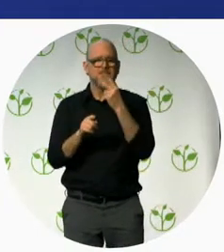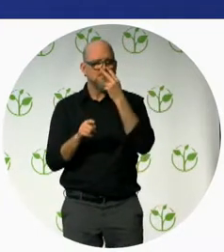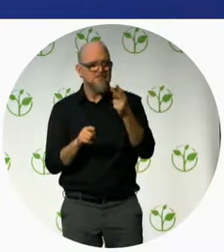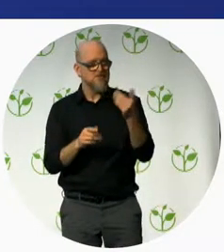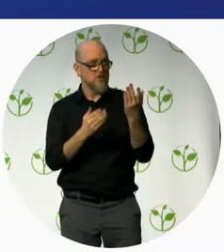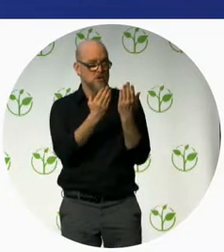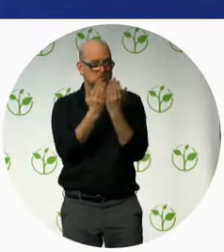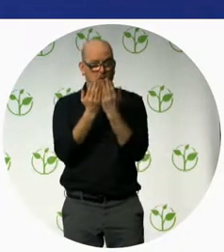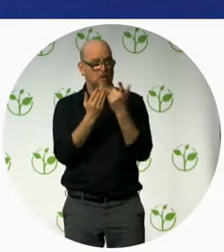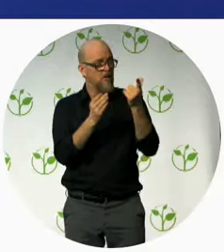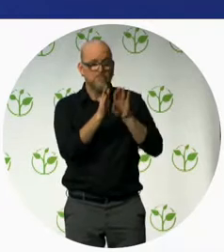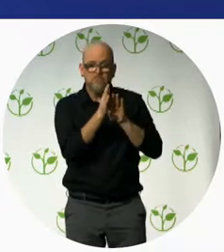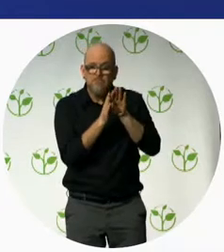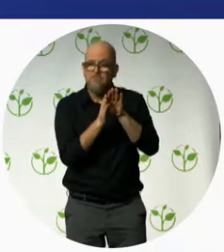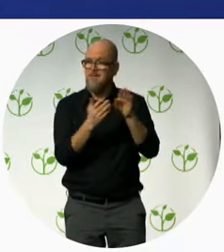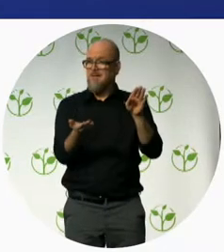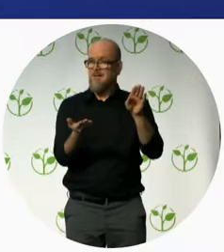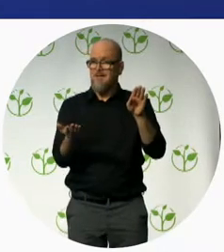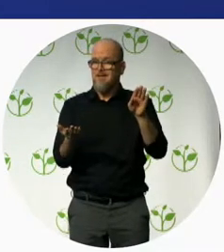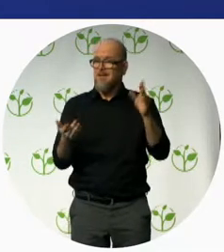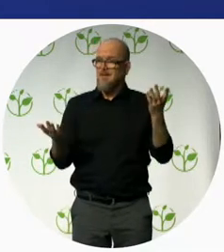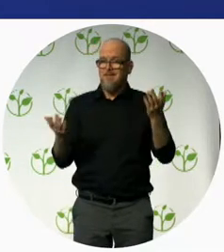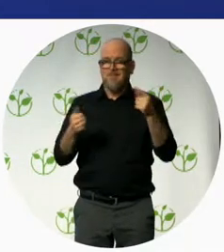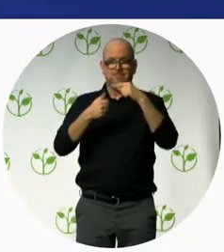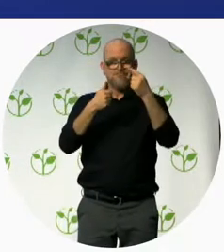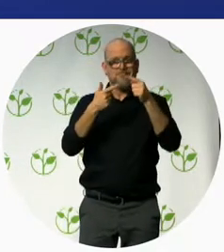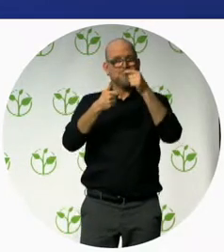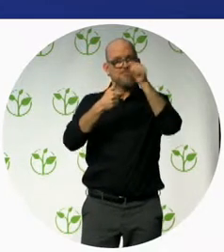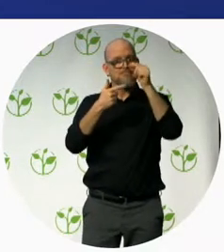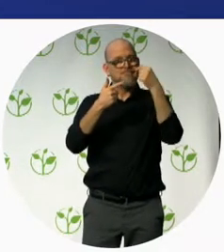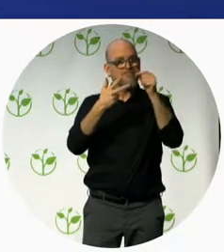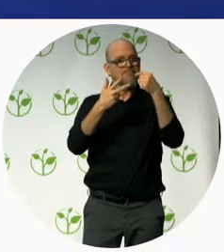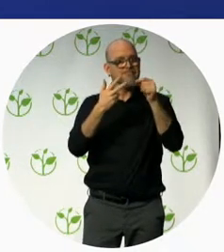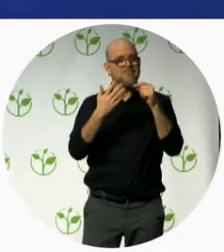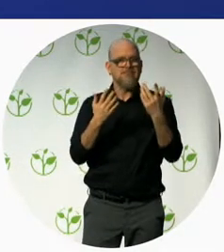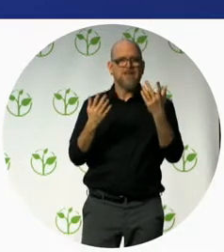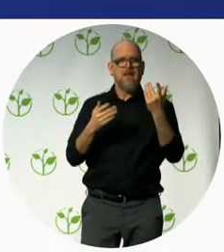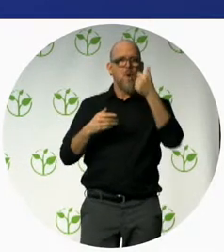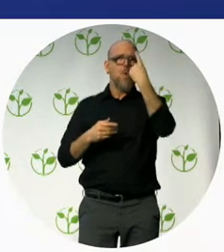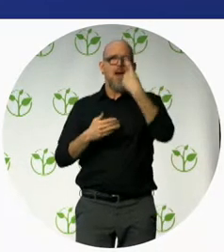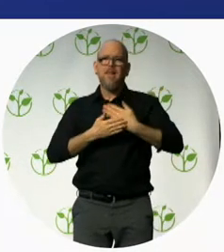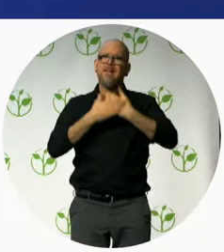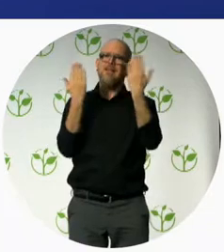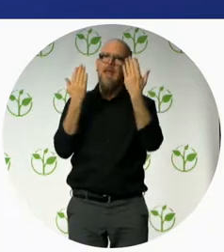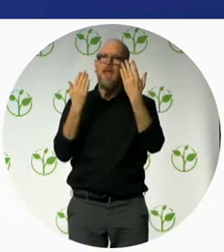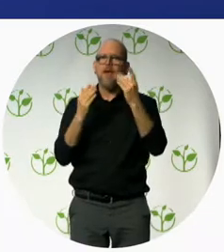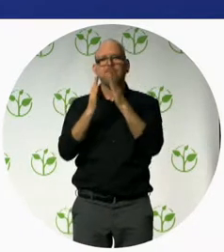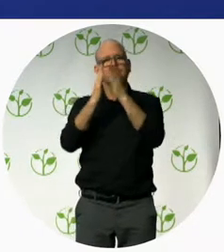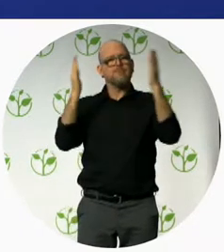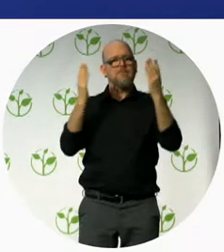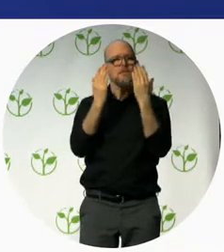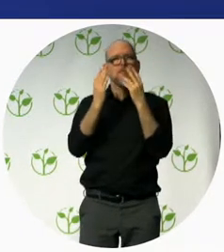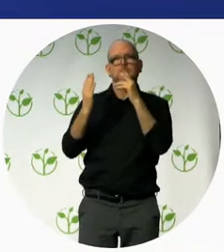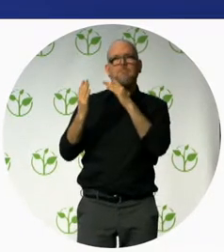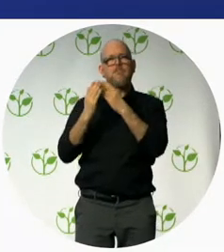daycare schools where the child is easily monitored and can immediately develop